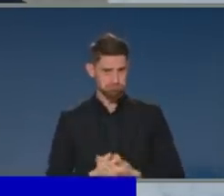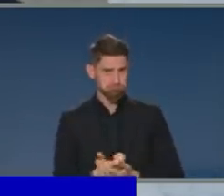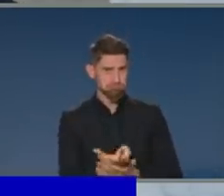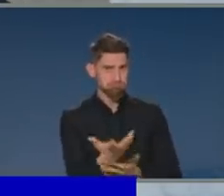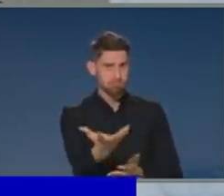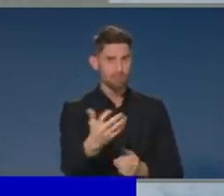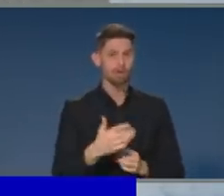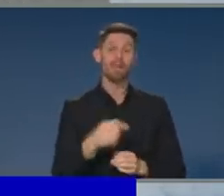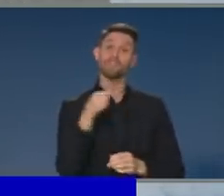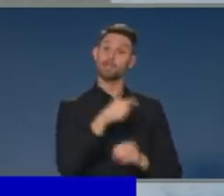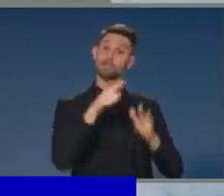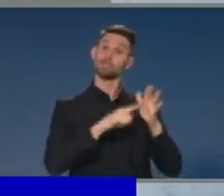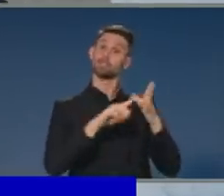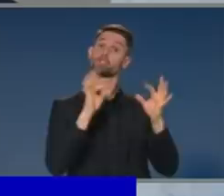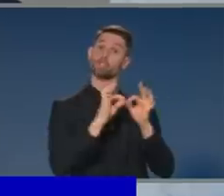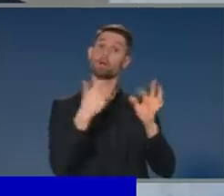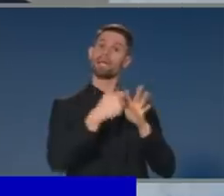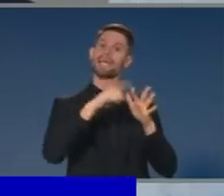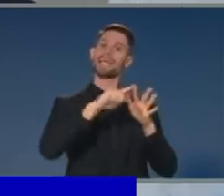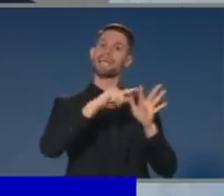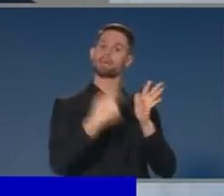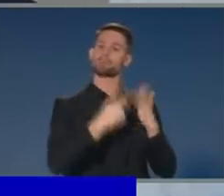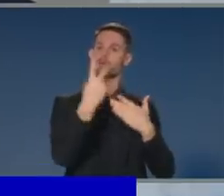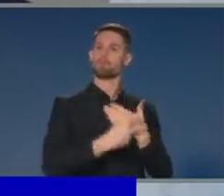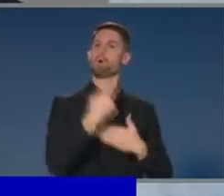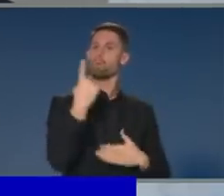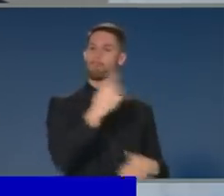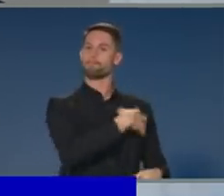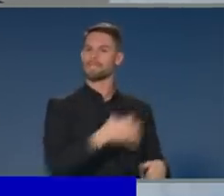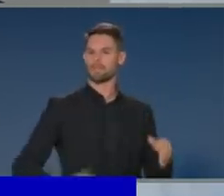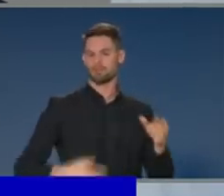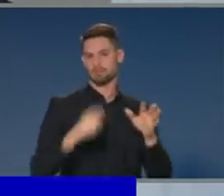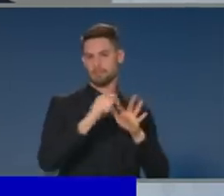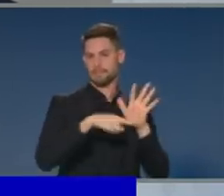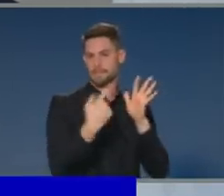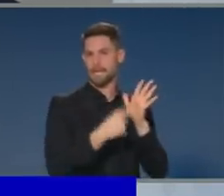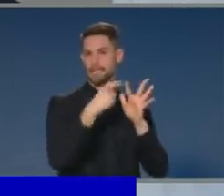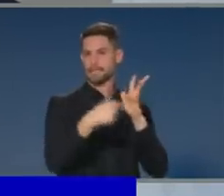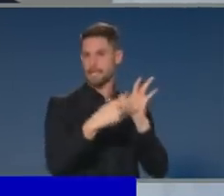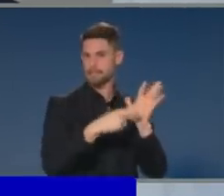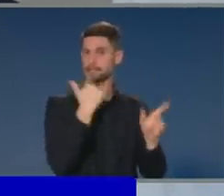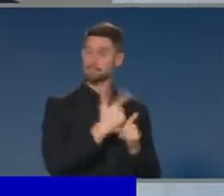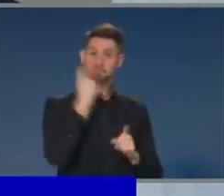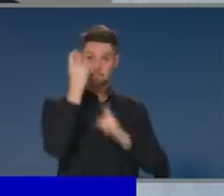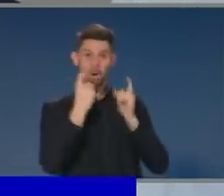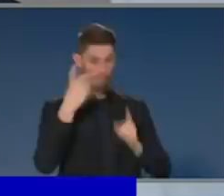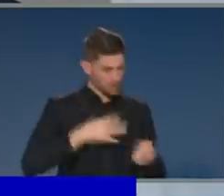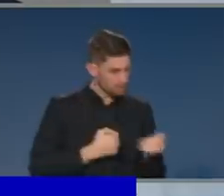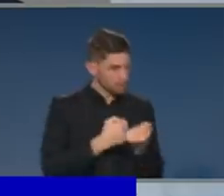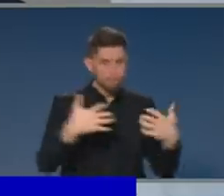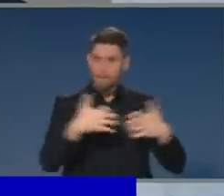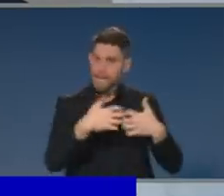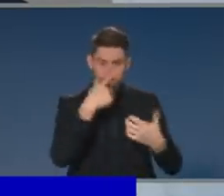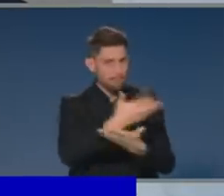JobKeeper program, it will. Given you've said that you don't want to extend the parameters for the eligibility, are you now considering extending it beyond